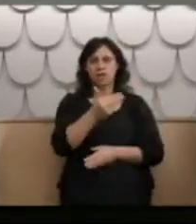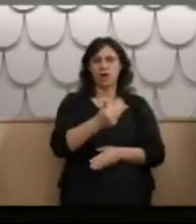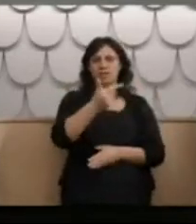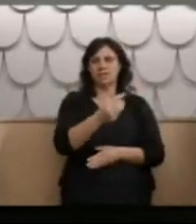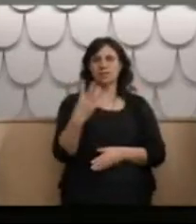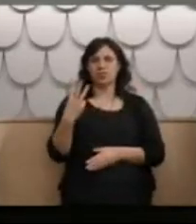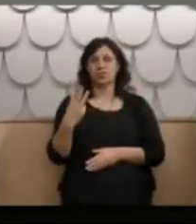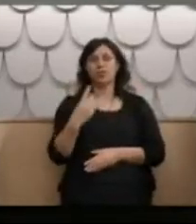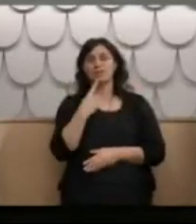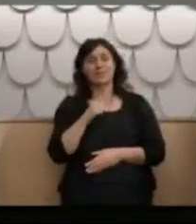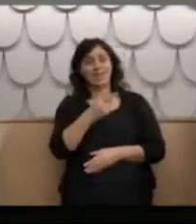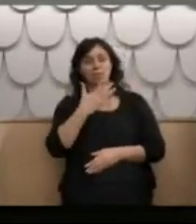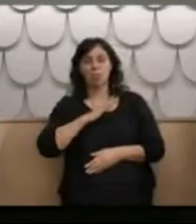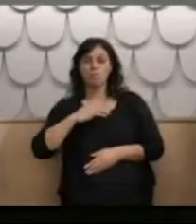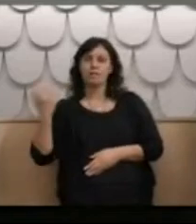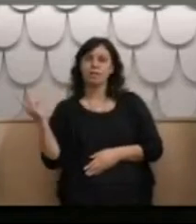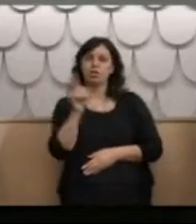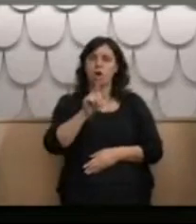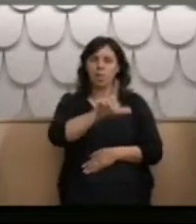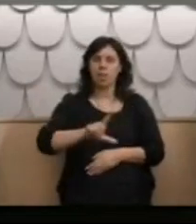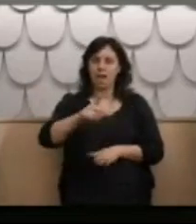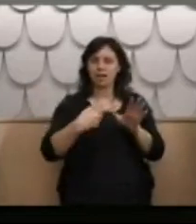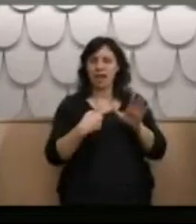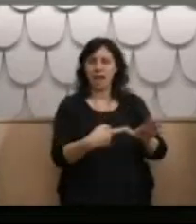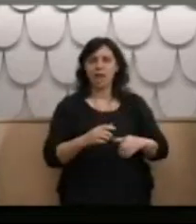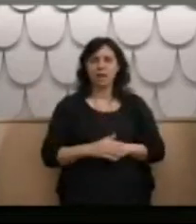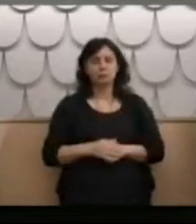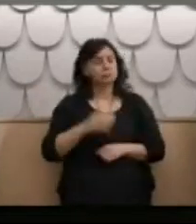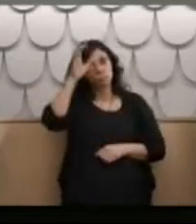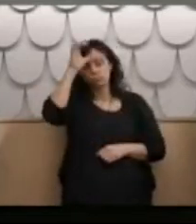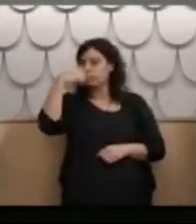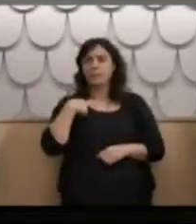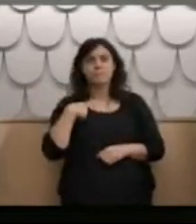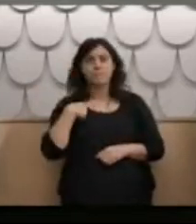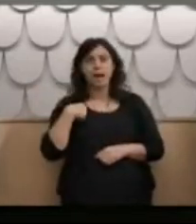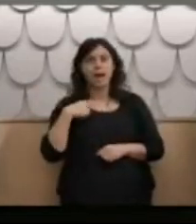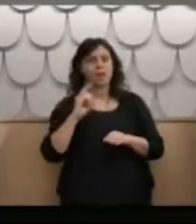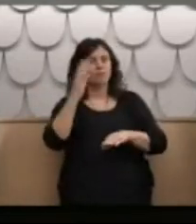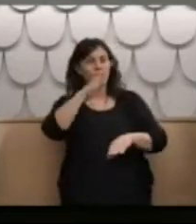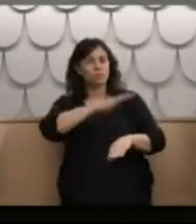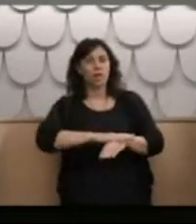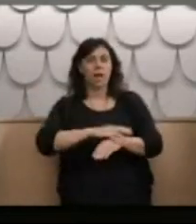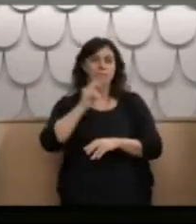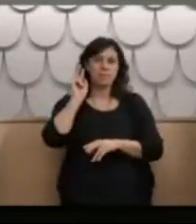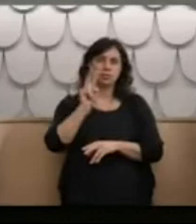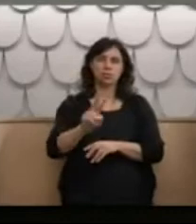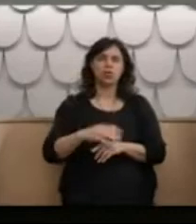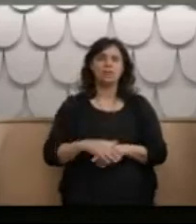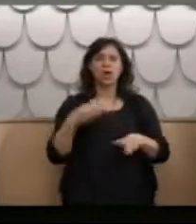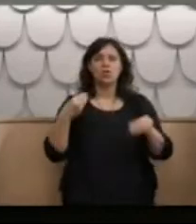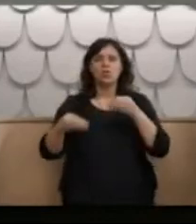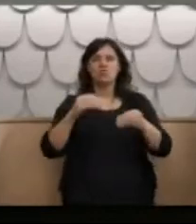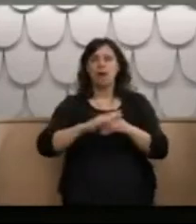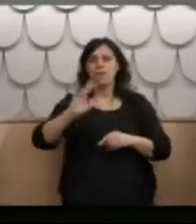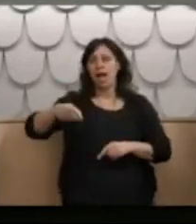Lake Alice. I don't have a memory of this. The first memory I have of seeing him, I had a rubber guard in my mouth and he was about to give me